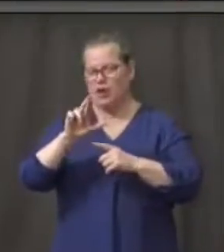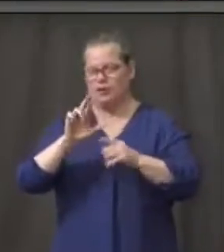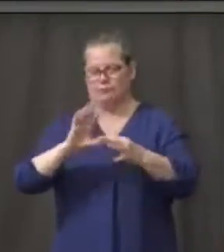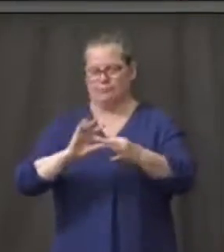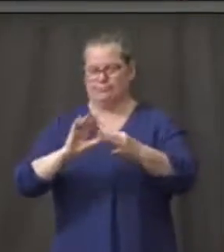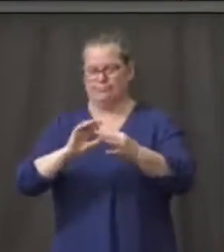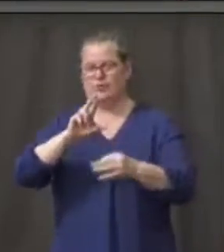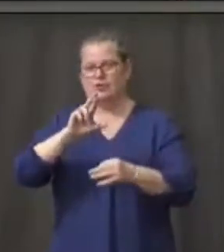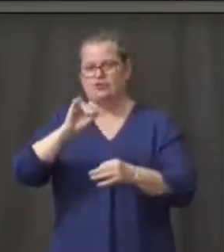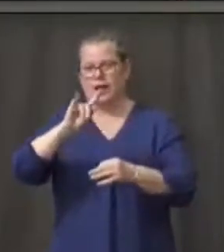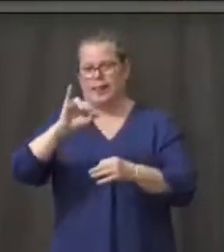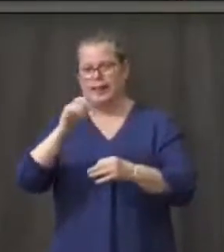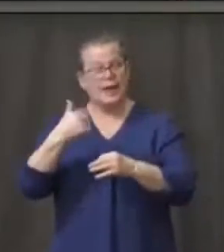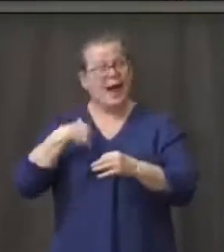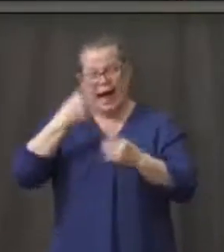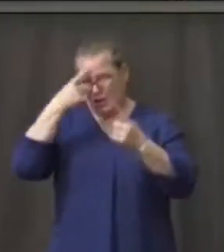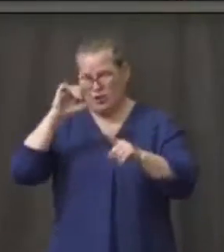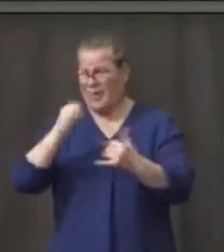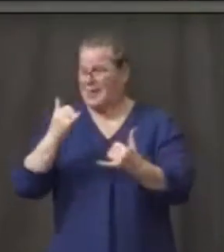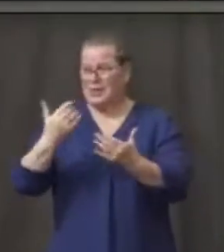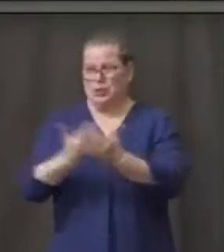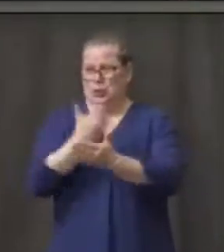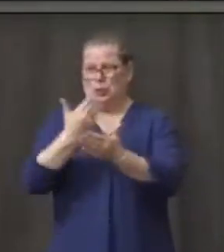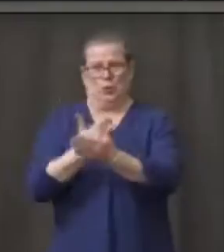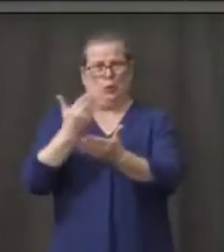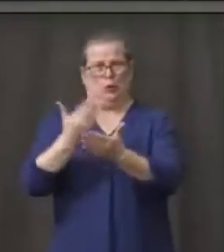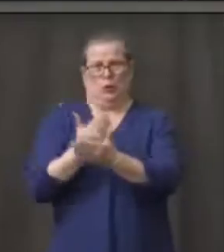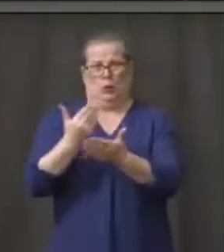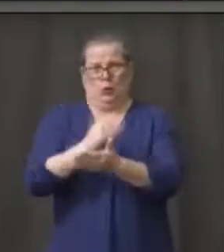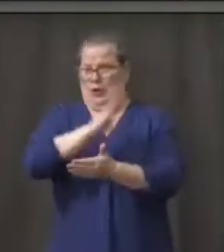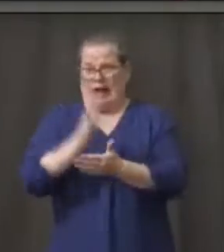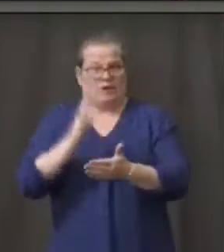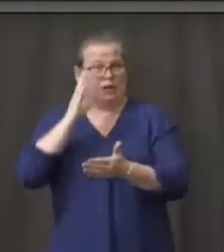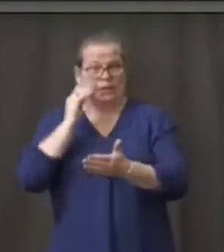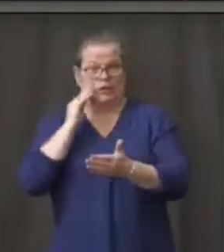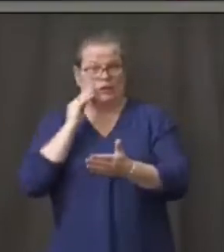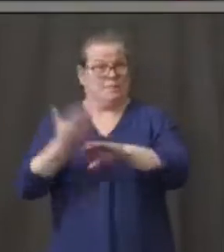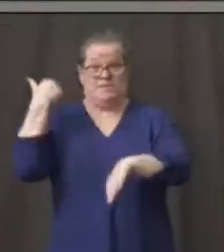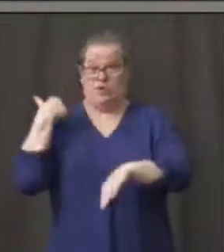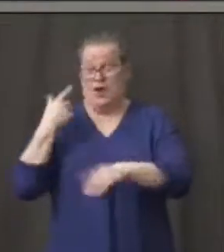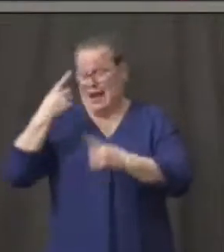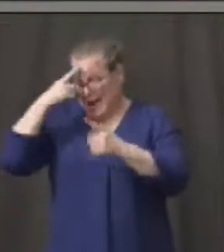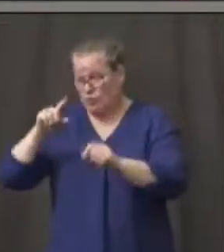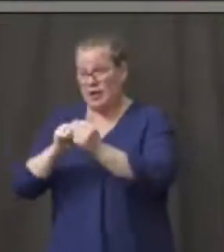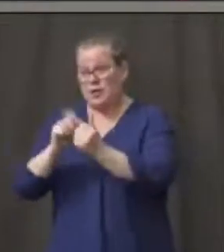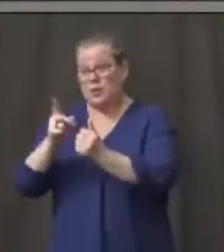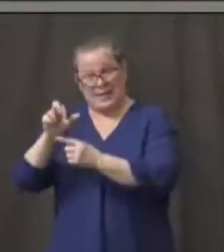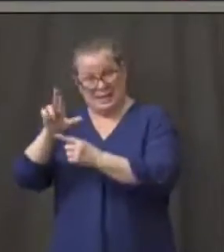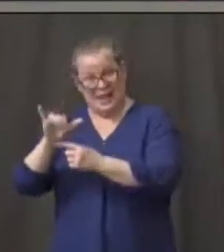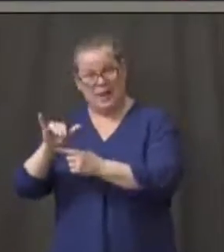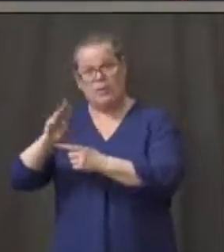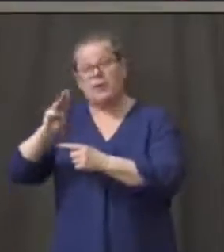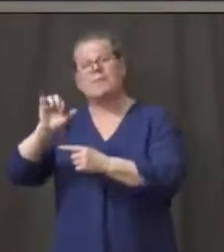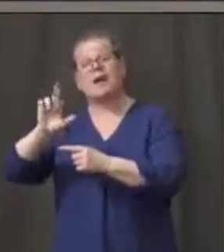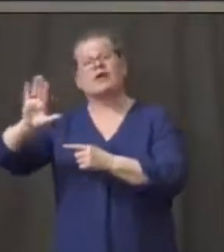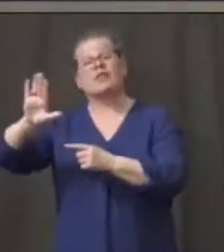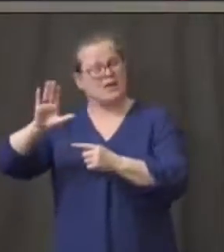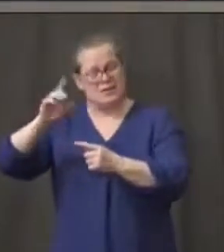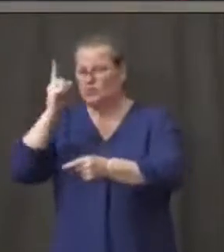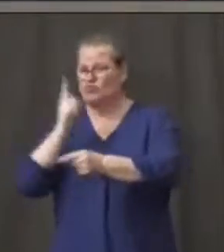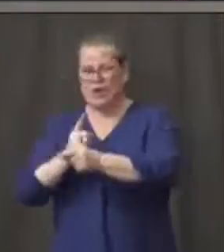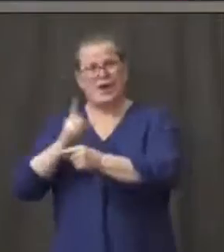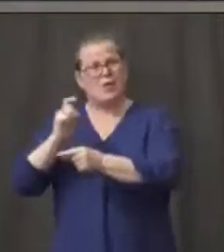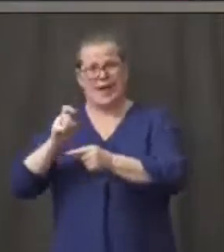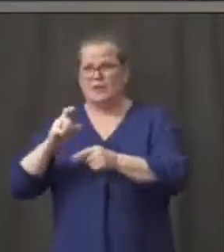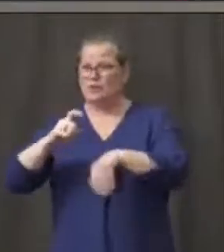of us have ever experienced before. You know, and we were the epicenter, Fairfield County. We